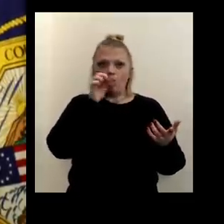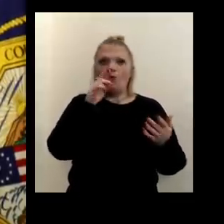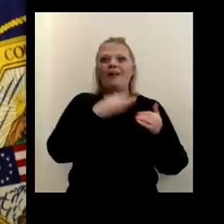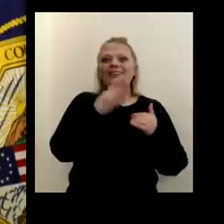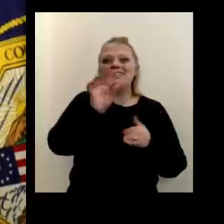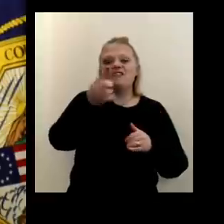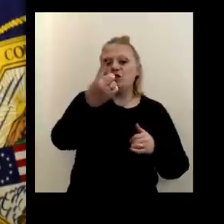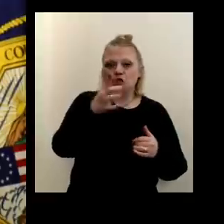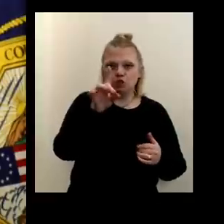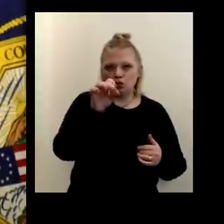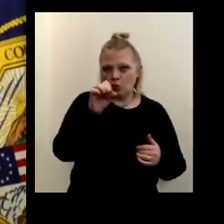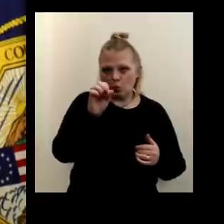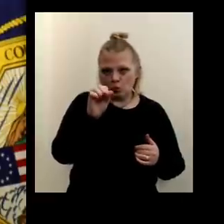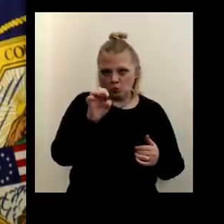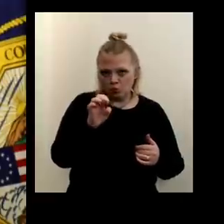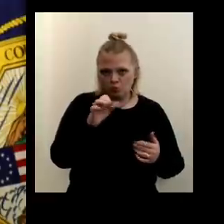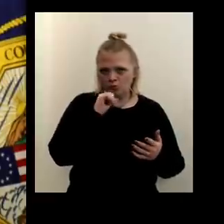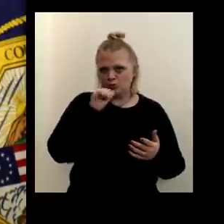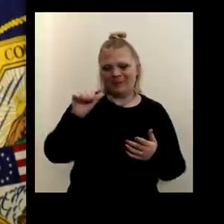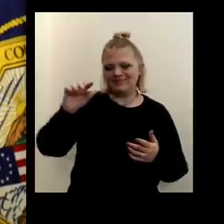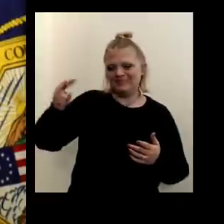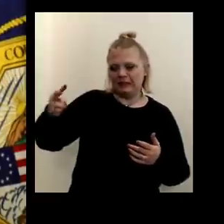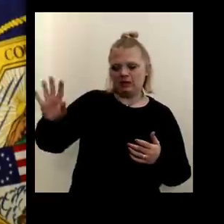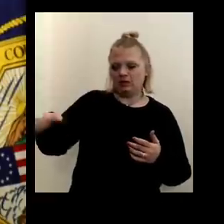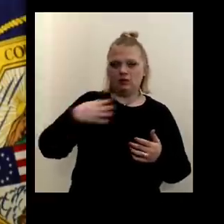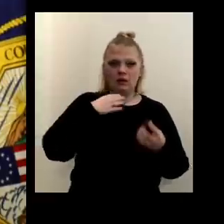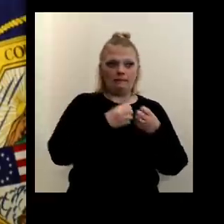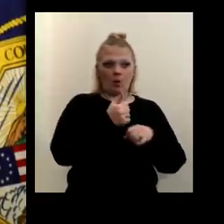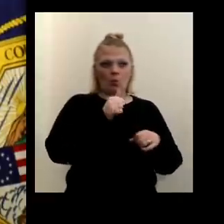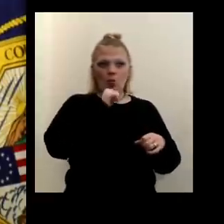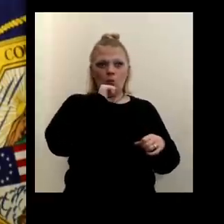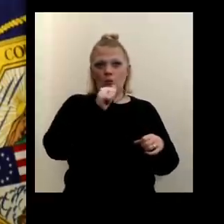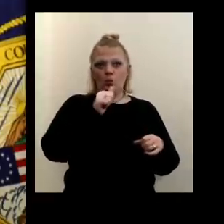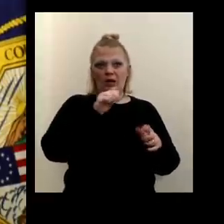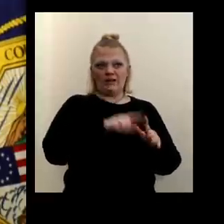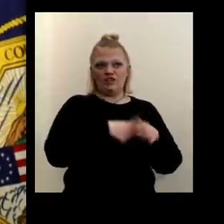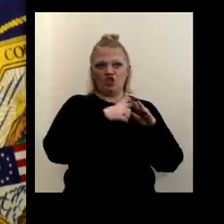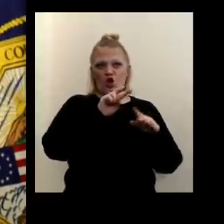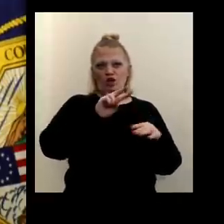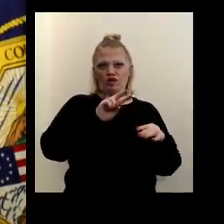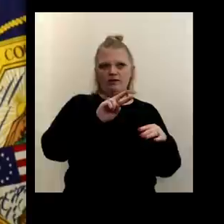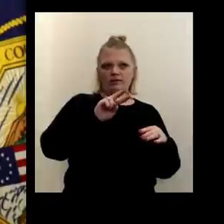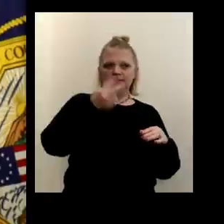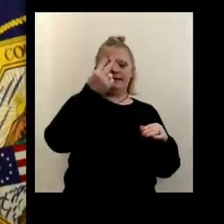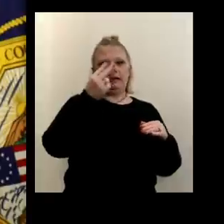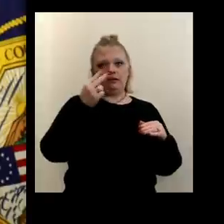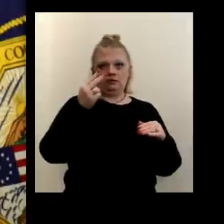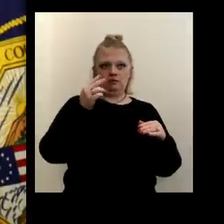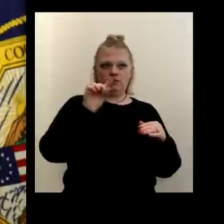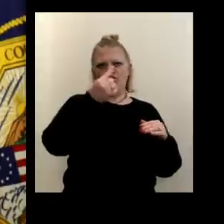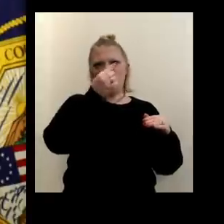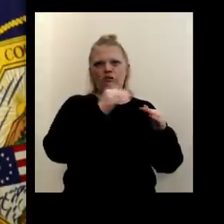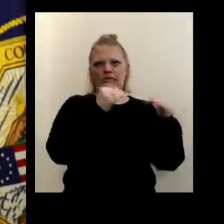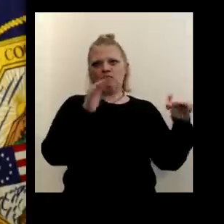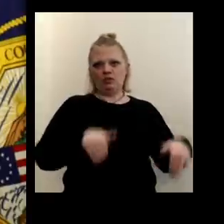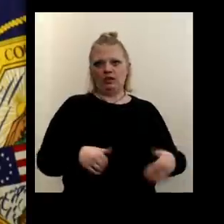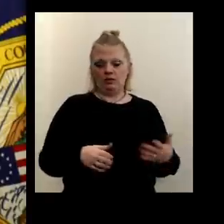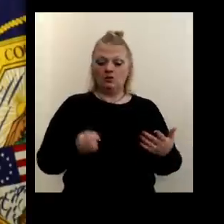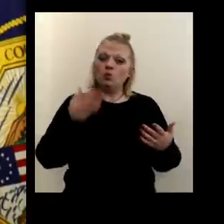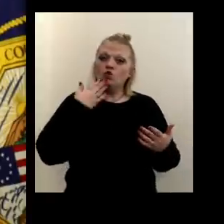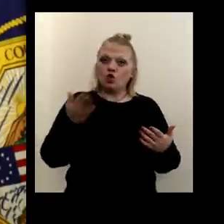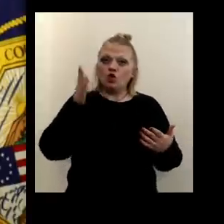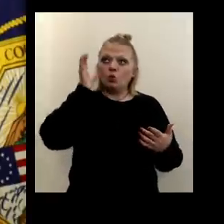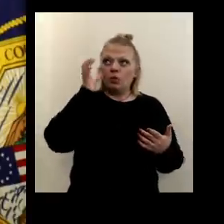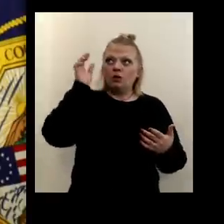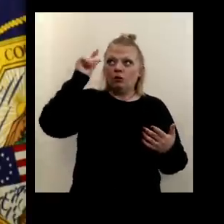And remember, we're not talking about even the second dose. Most of them have not even commenced getting to the second dose level. So it was good to hear the